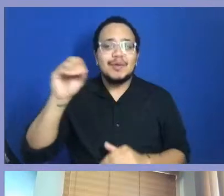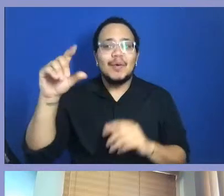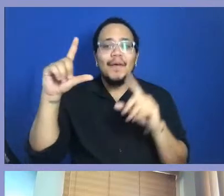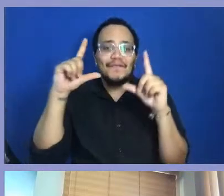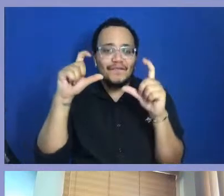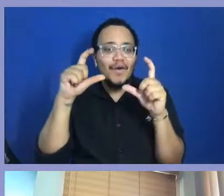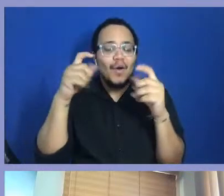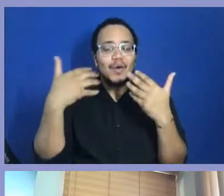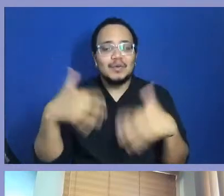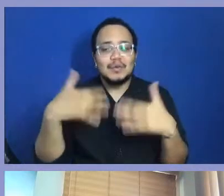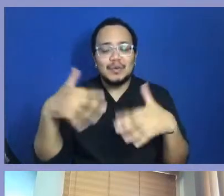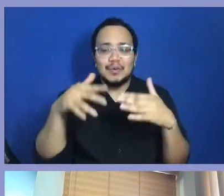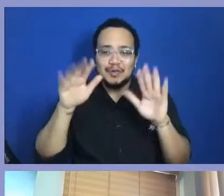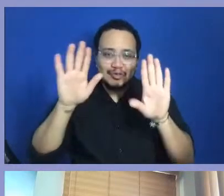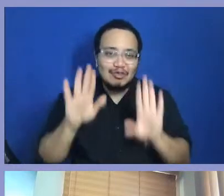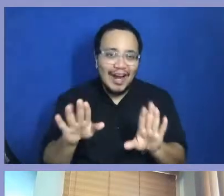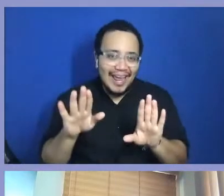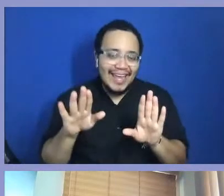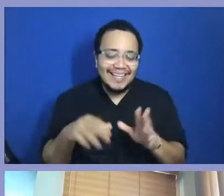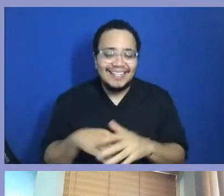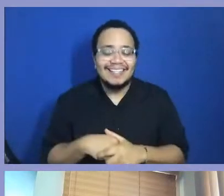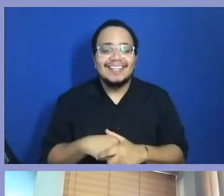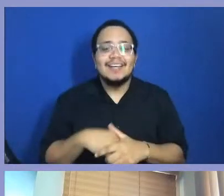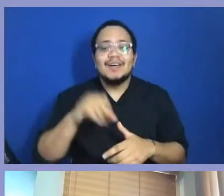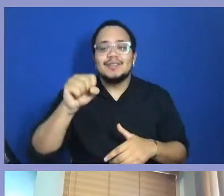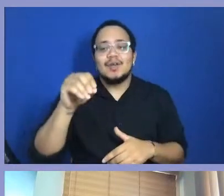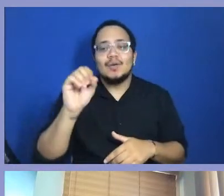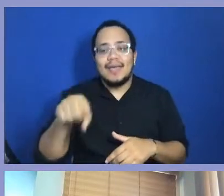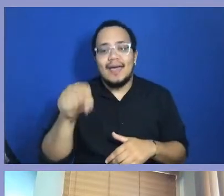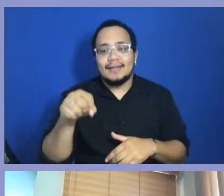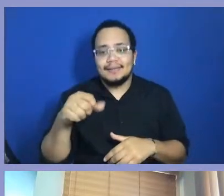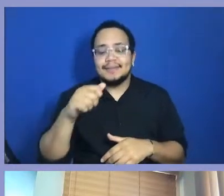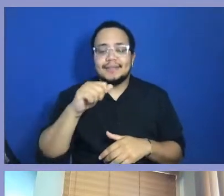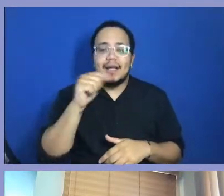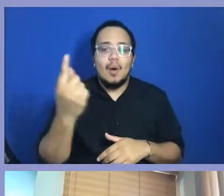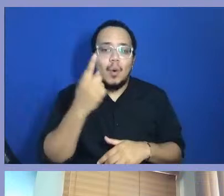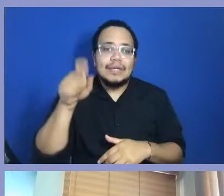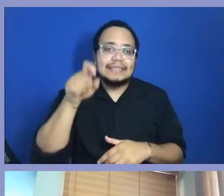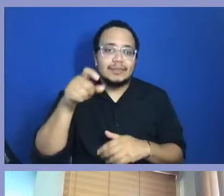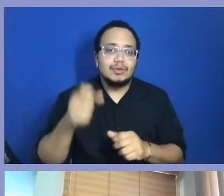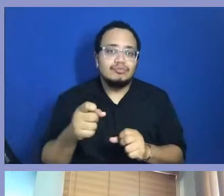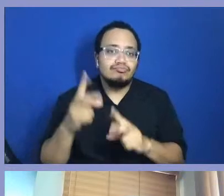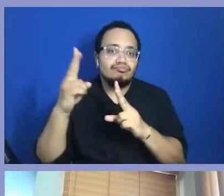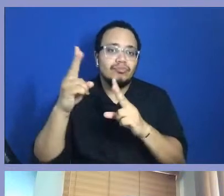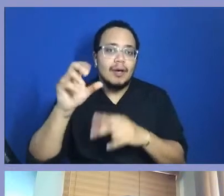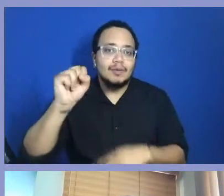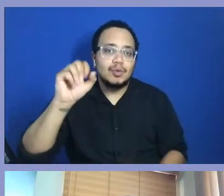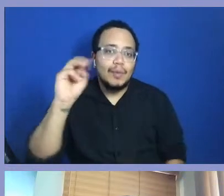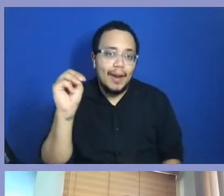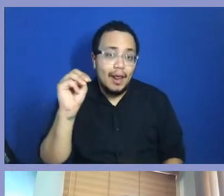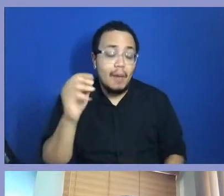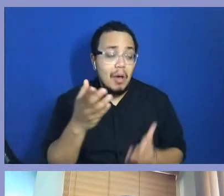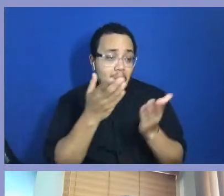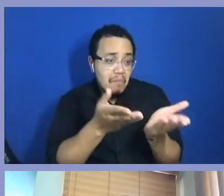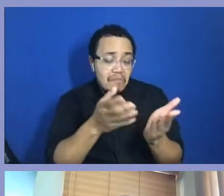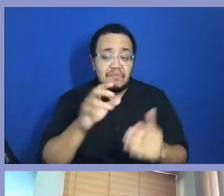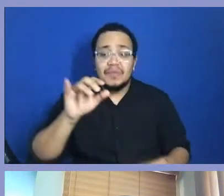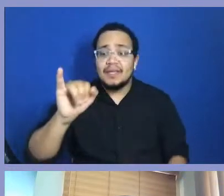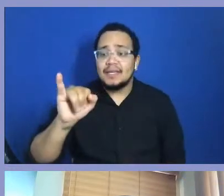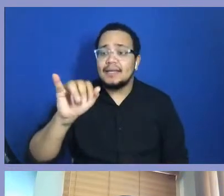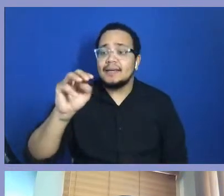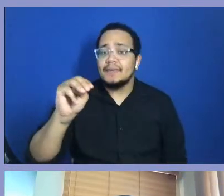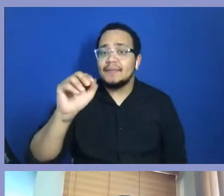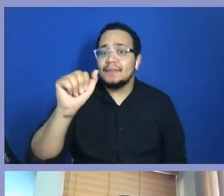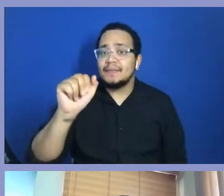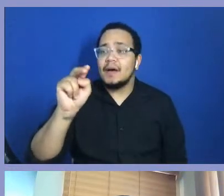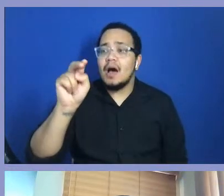form than most, you know, so I can definitely understand that perspective. But Amani, more for yourself, like, how do you see it in your point of view from